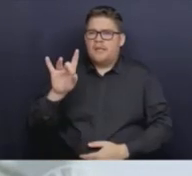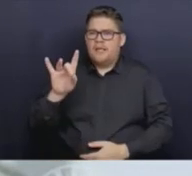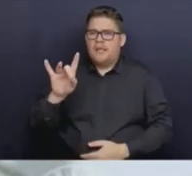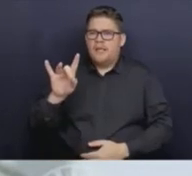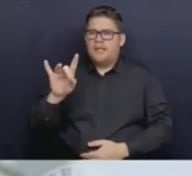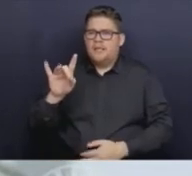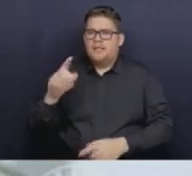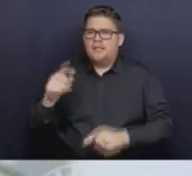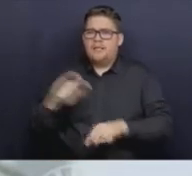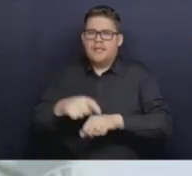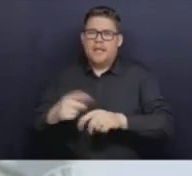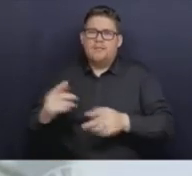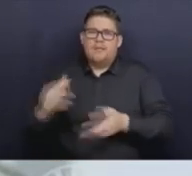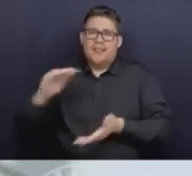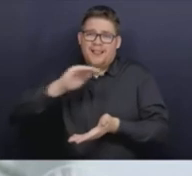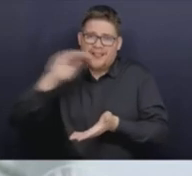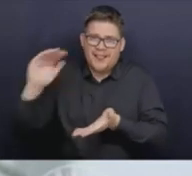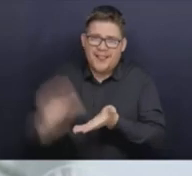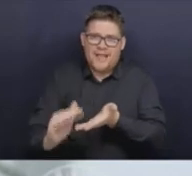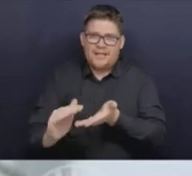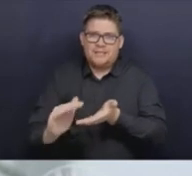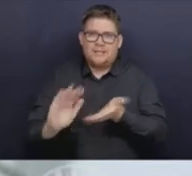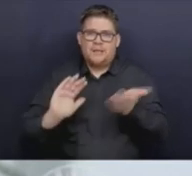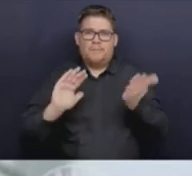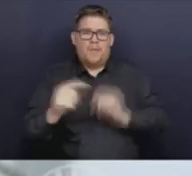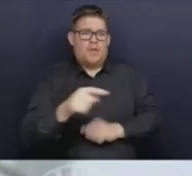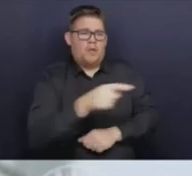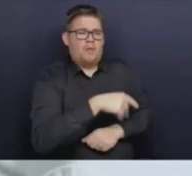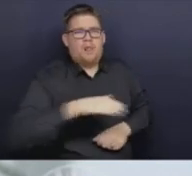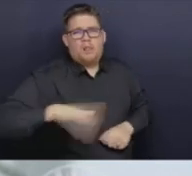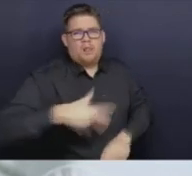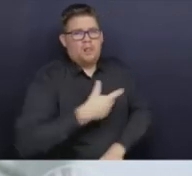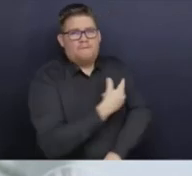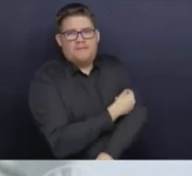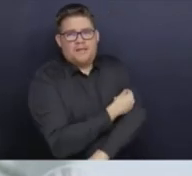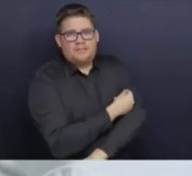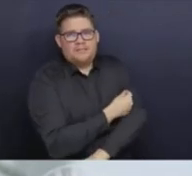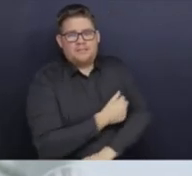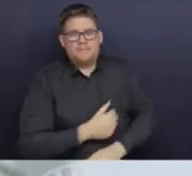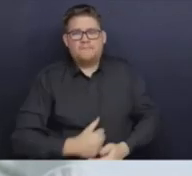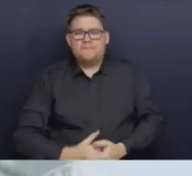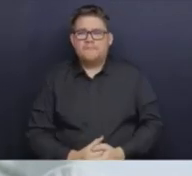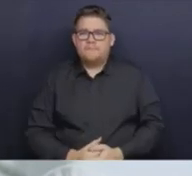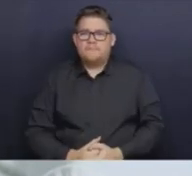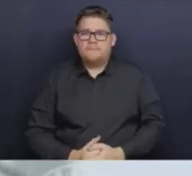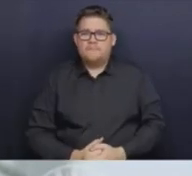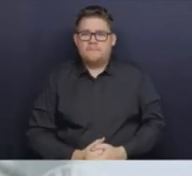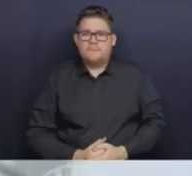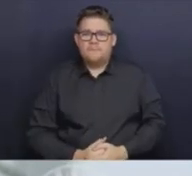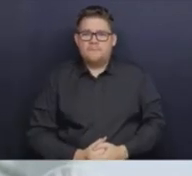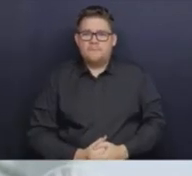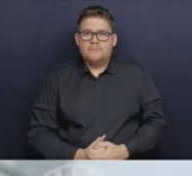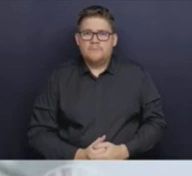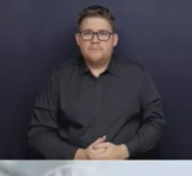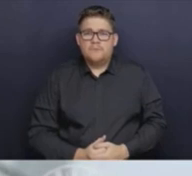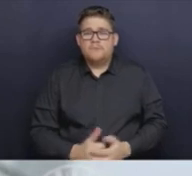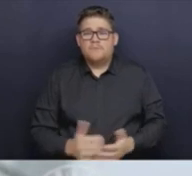any vaccines at all. So it still is an incredibly important measure, and it's important where we need it most in our health care system.